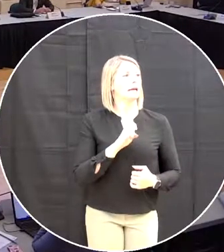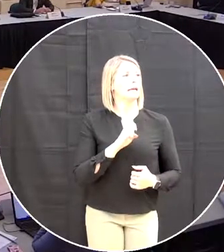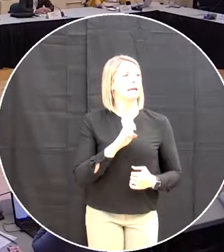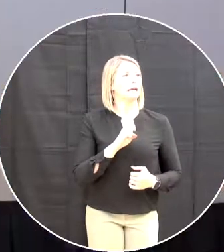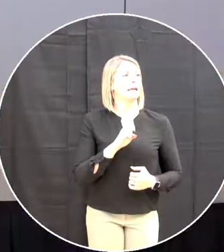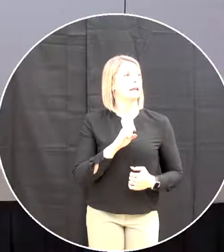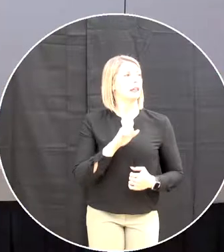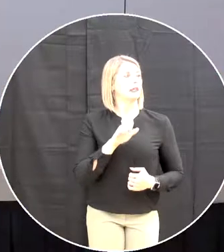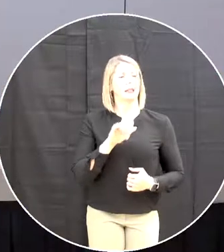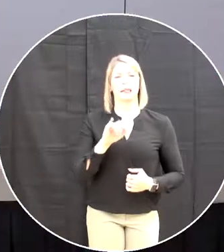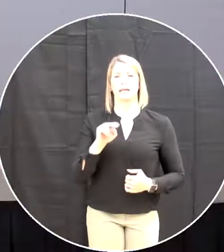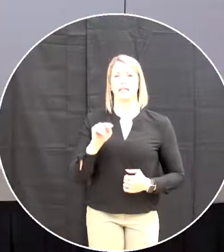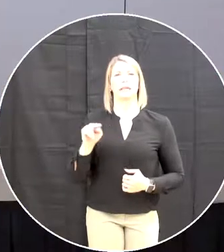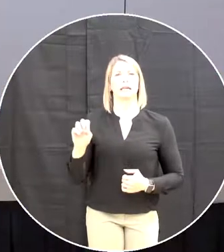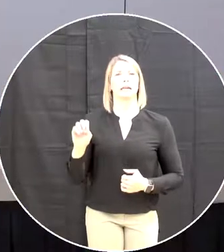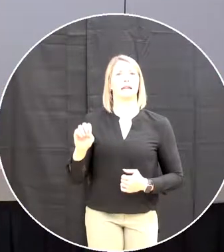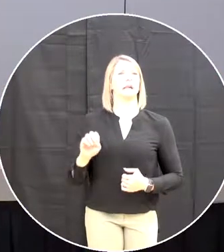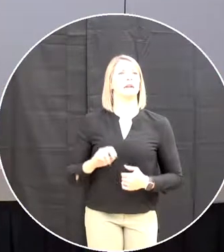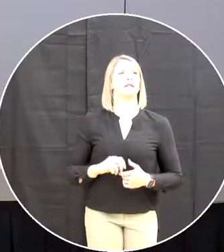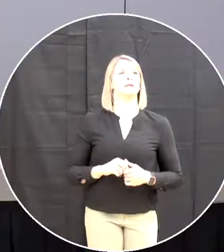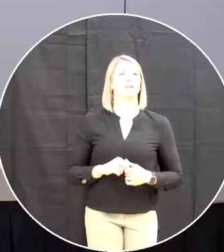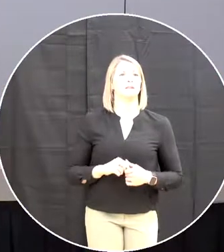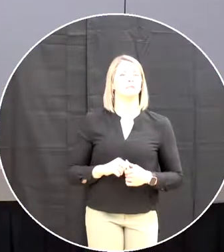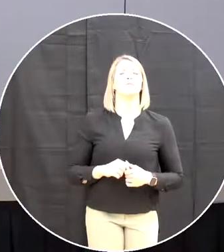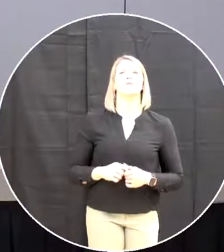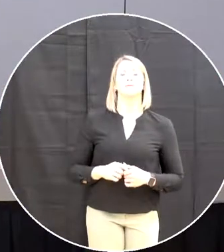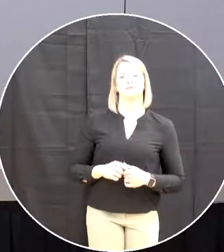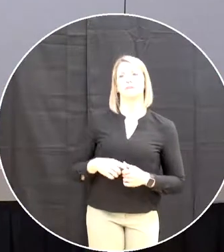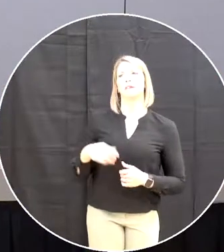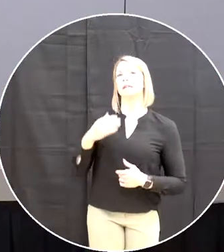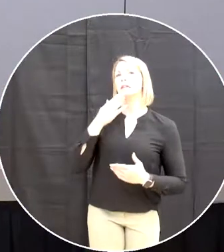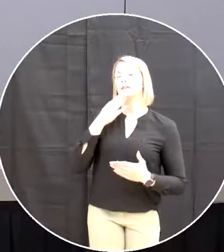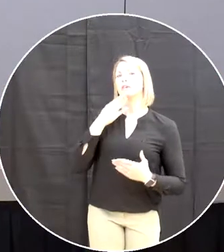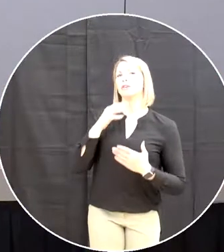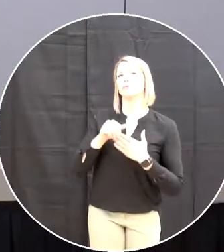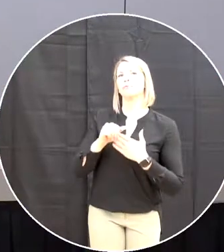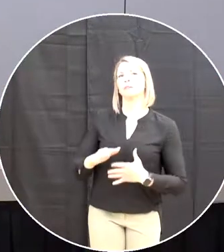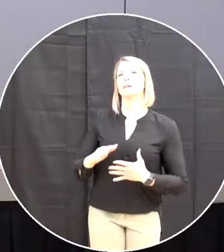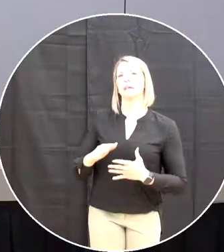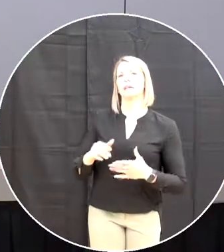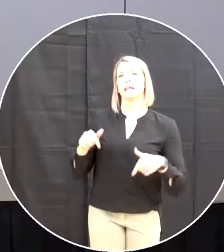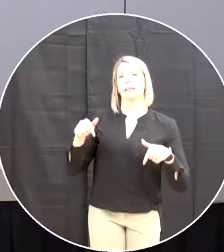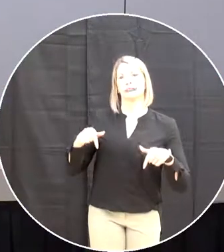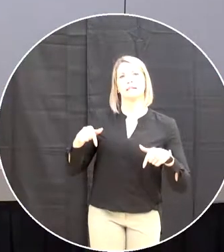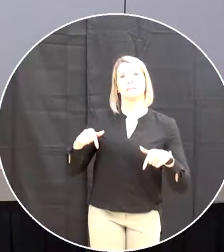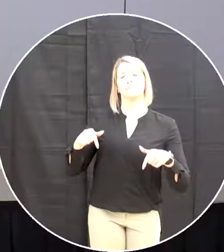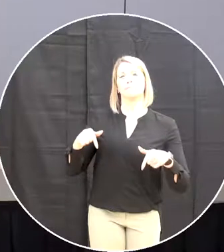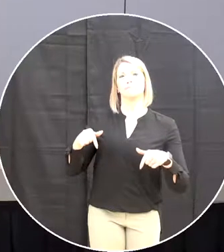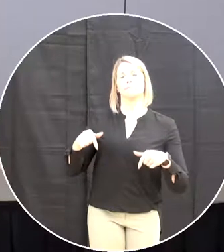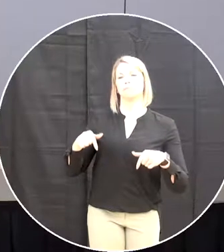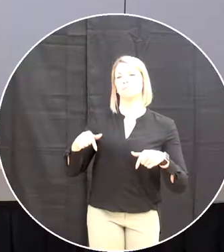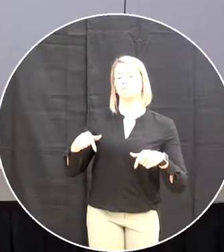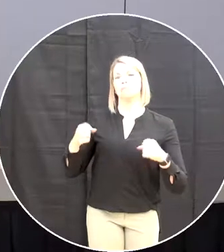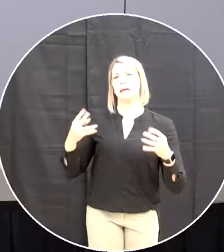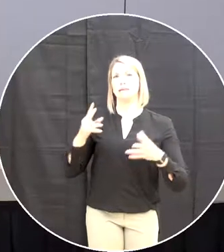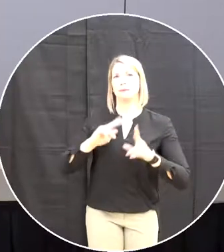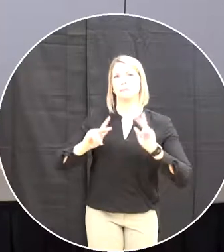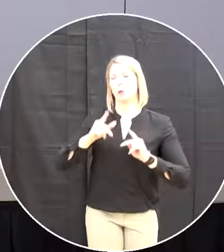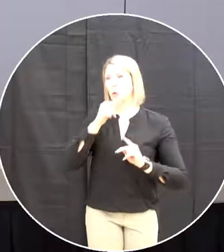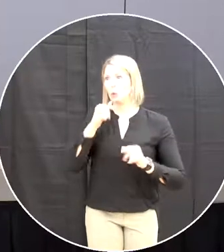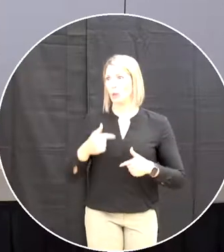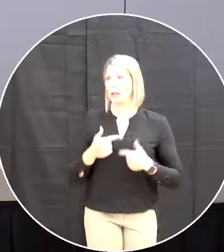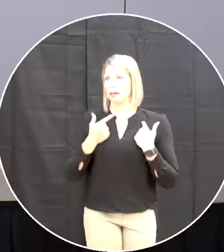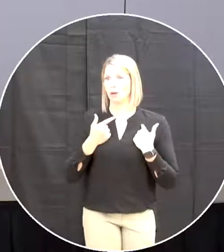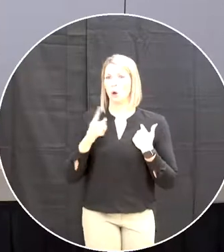uh as usual we're a victim of geography the the province's population is asymmetrical and the vast majority of the population